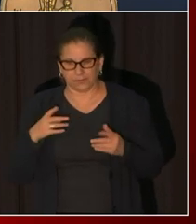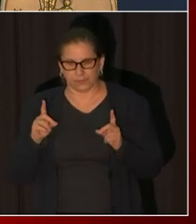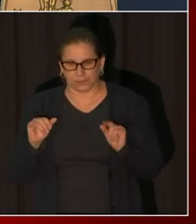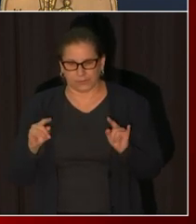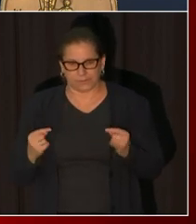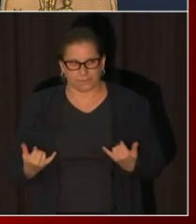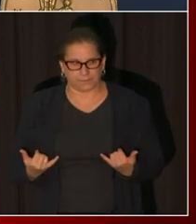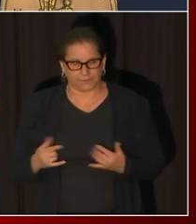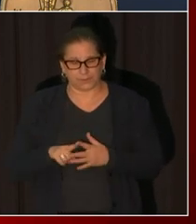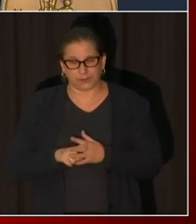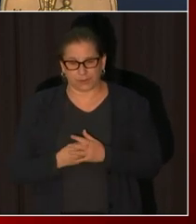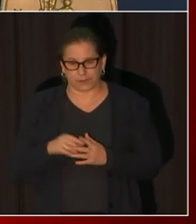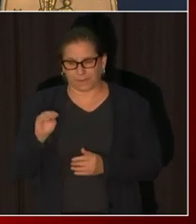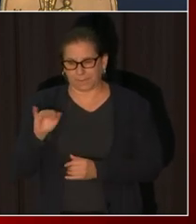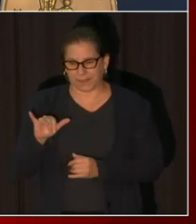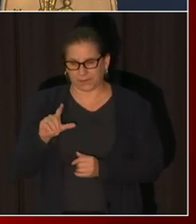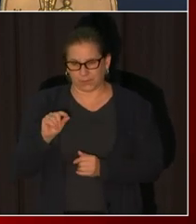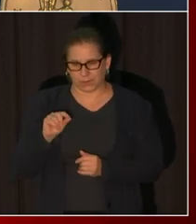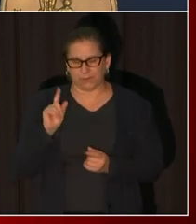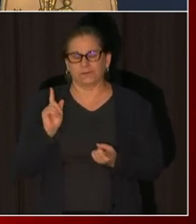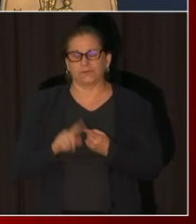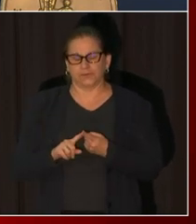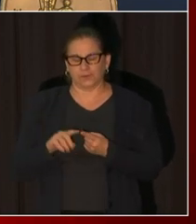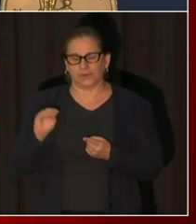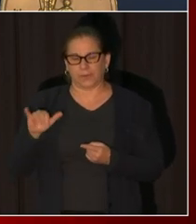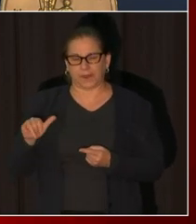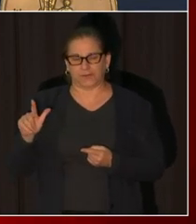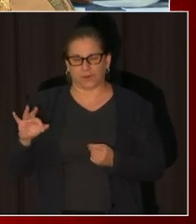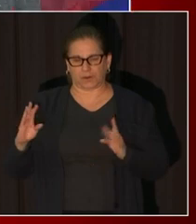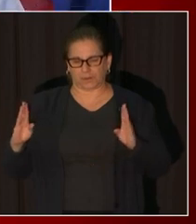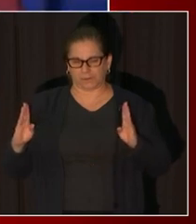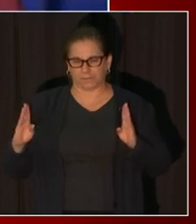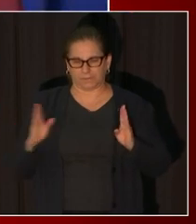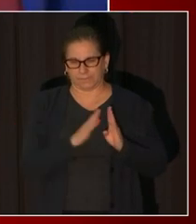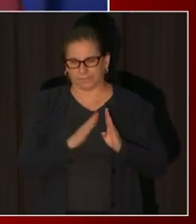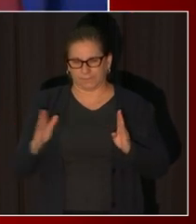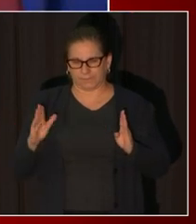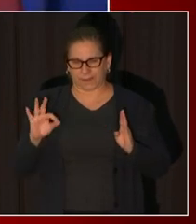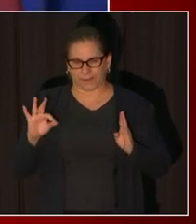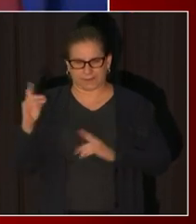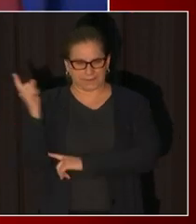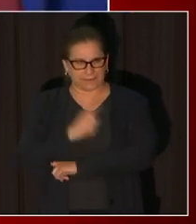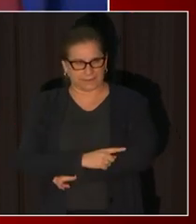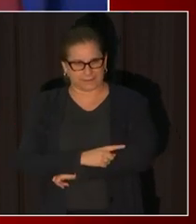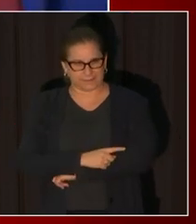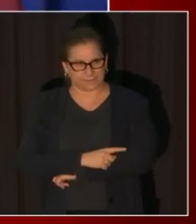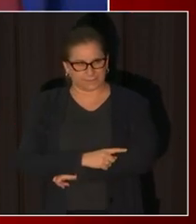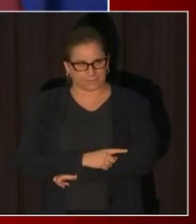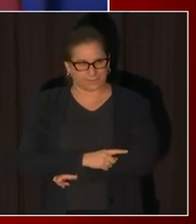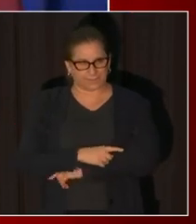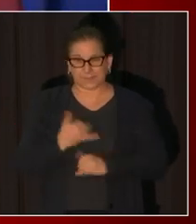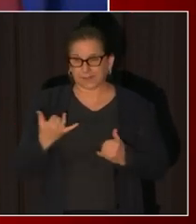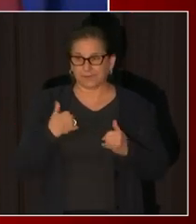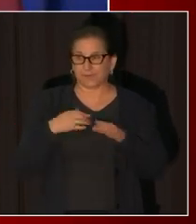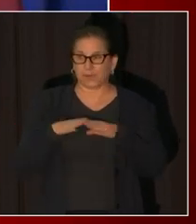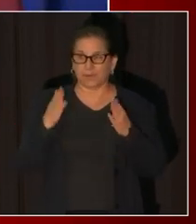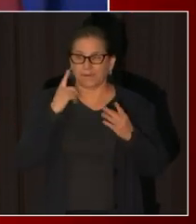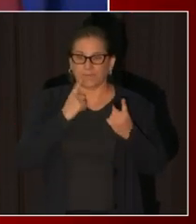So with that we'll take any questions. Questions? Questions? Okay Amanda Gomez.